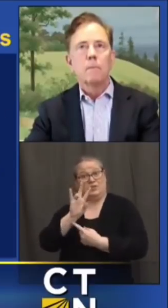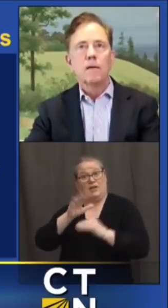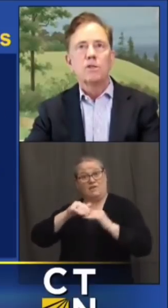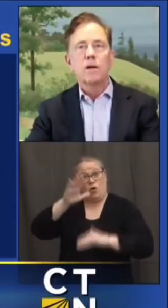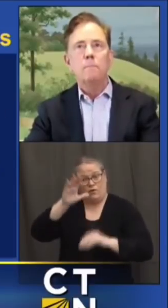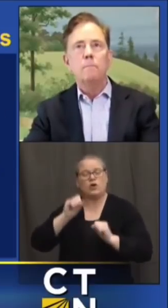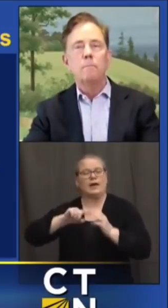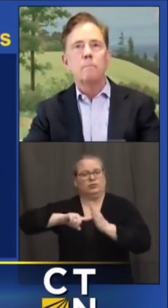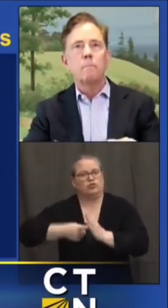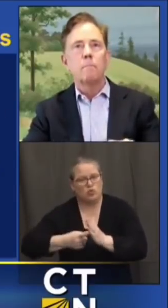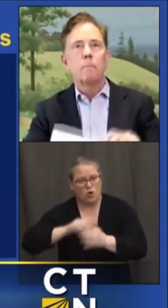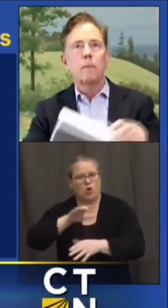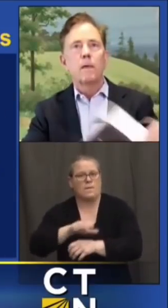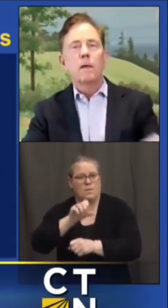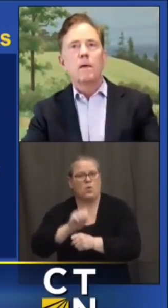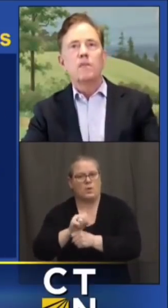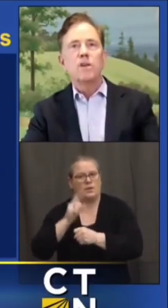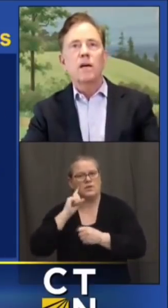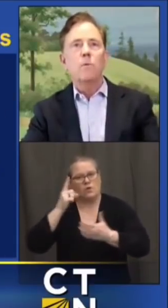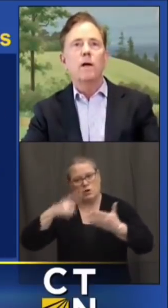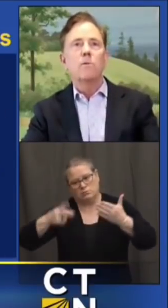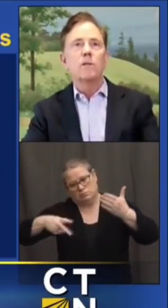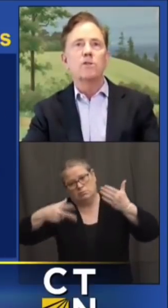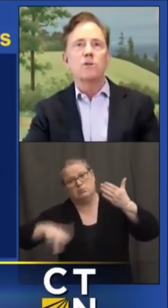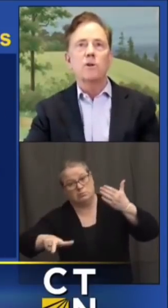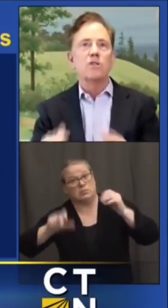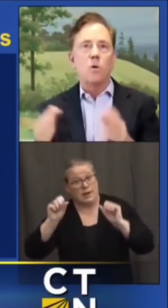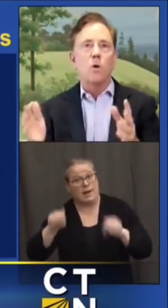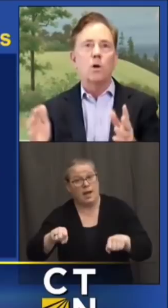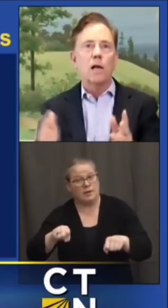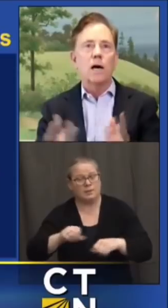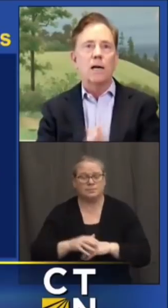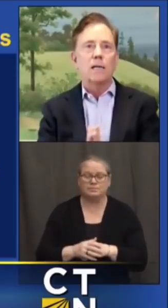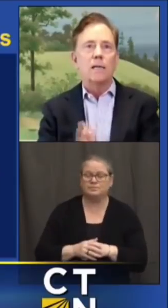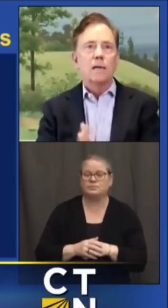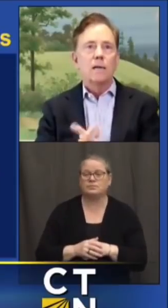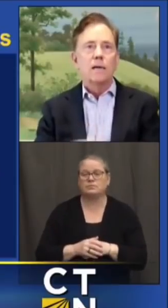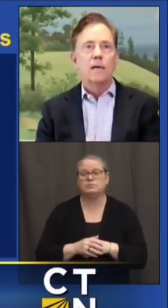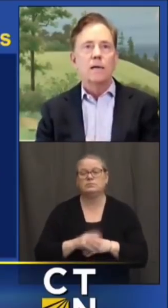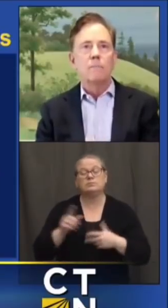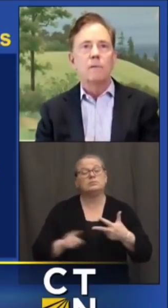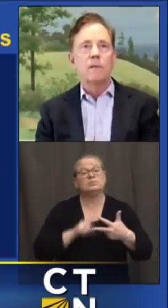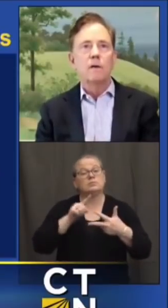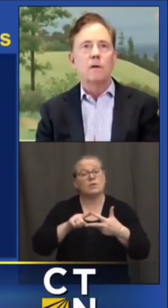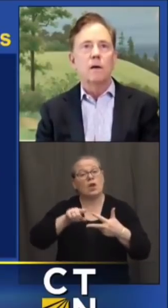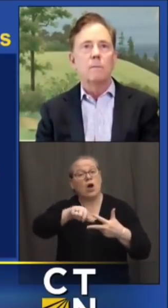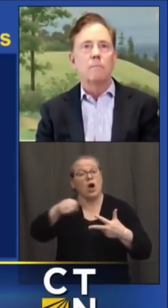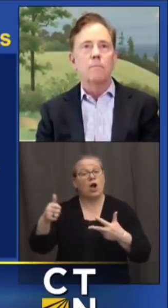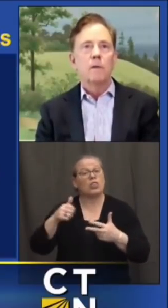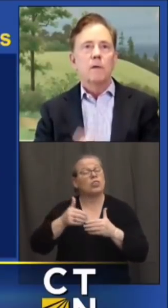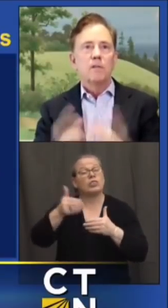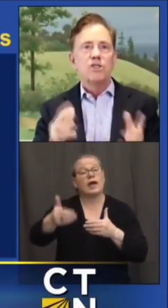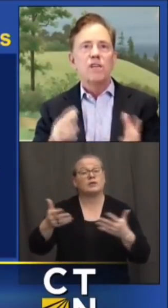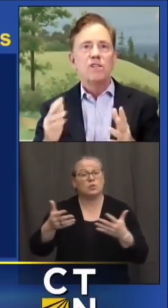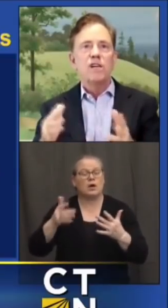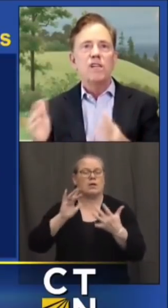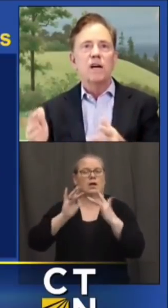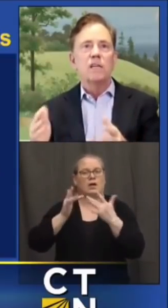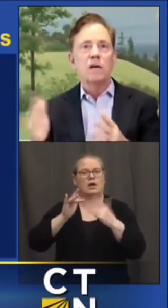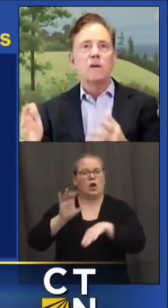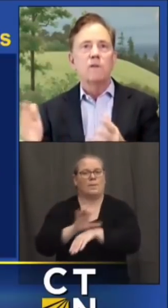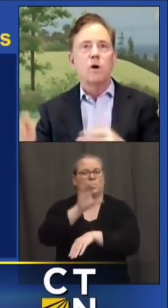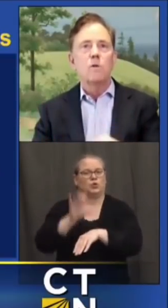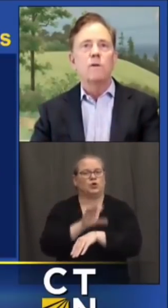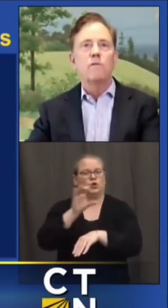next up the second way to register is online uh um ct